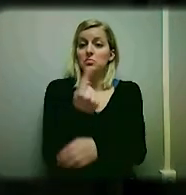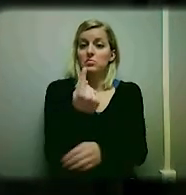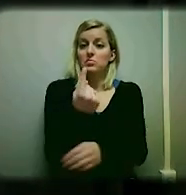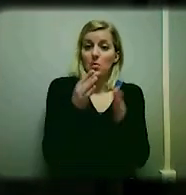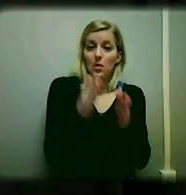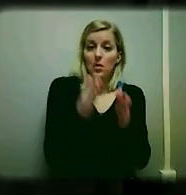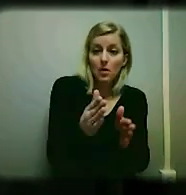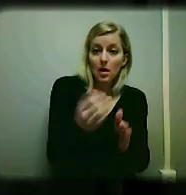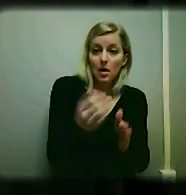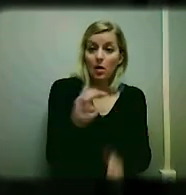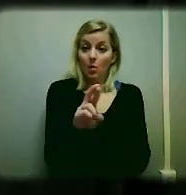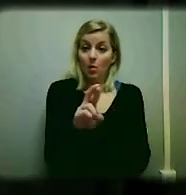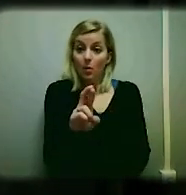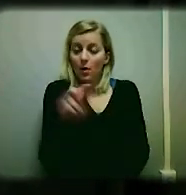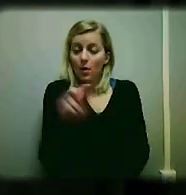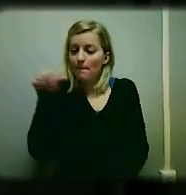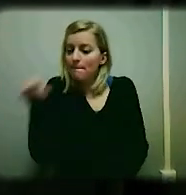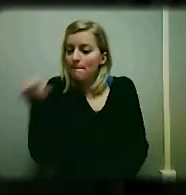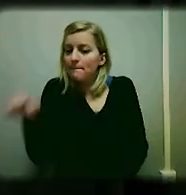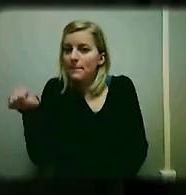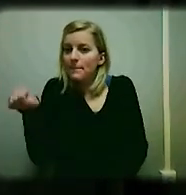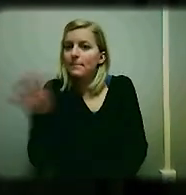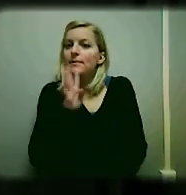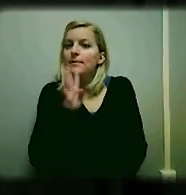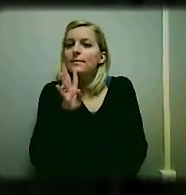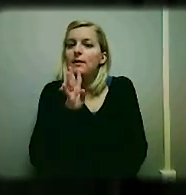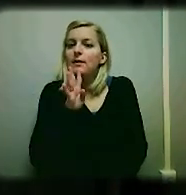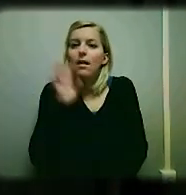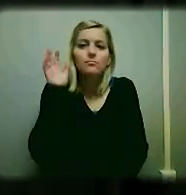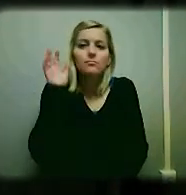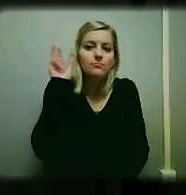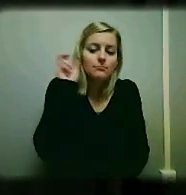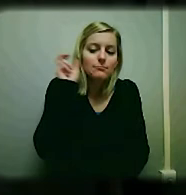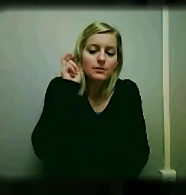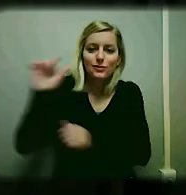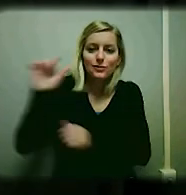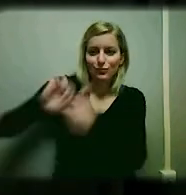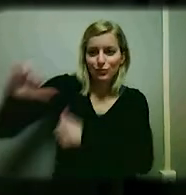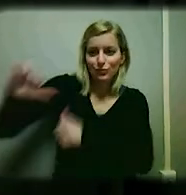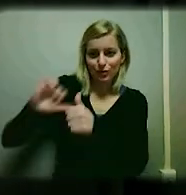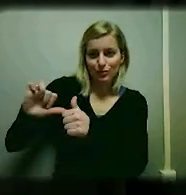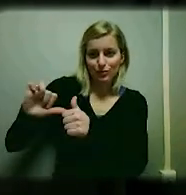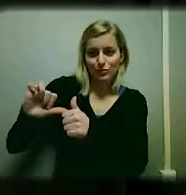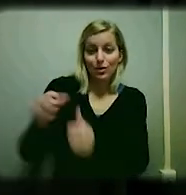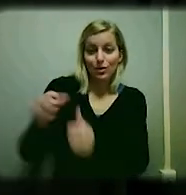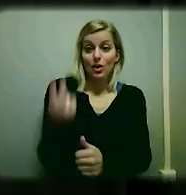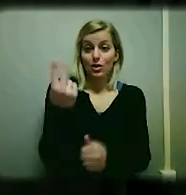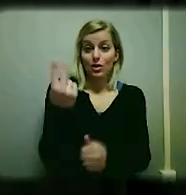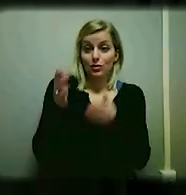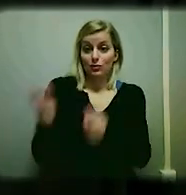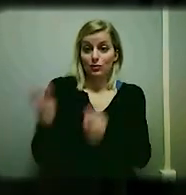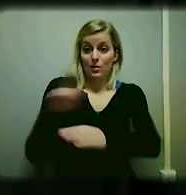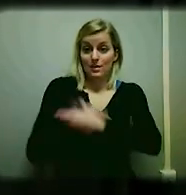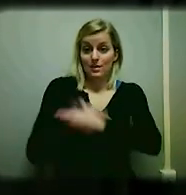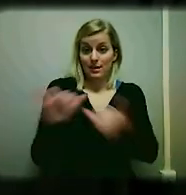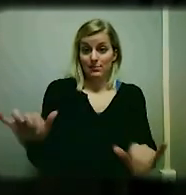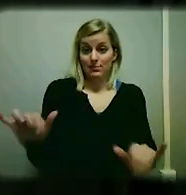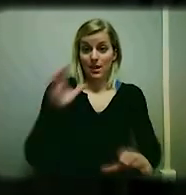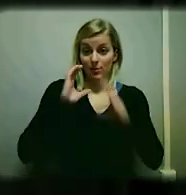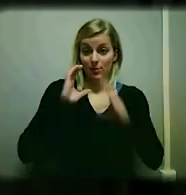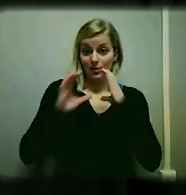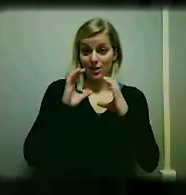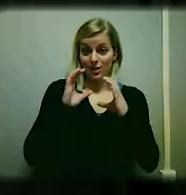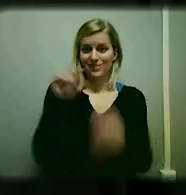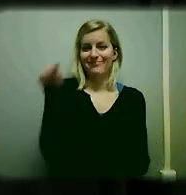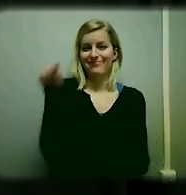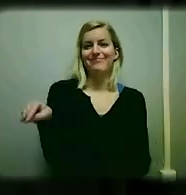or with the push of the talk button, you can talk and listen to each other. If you want a two-way simultaneous communication, the DigiWave